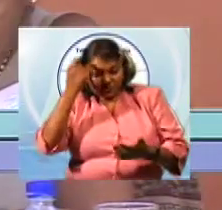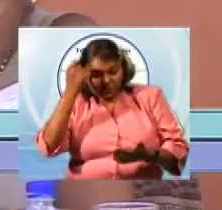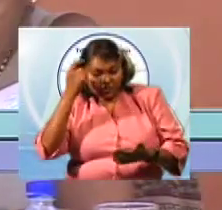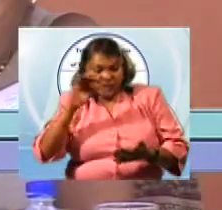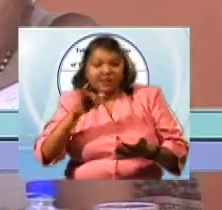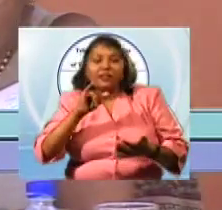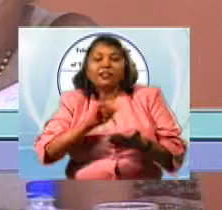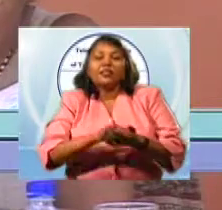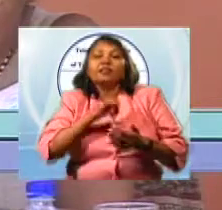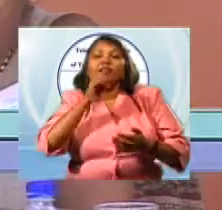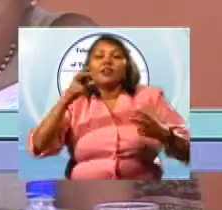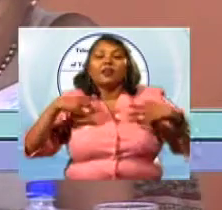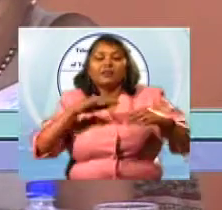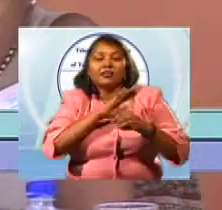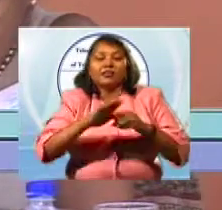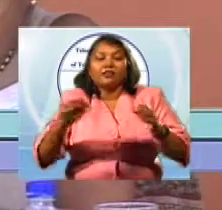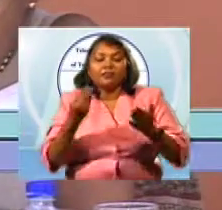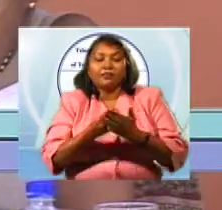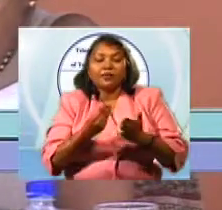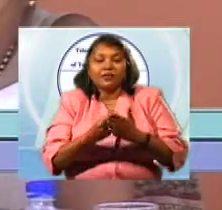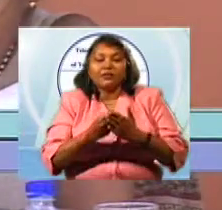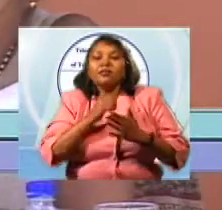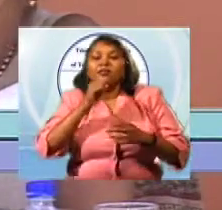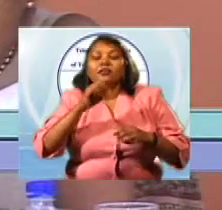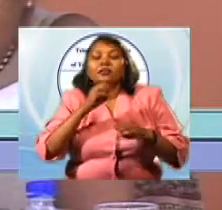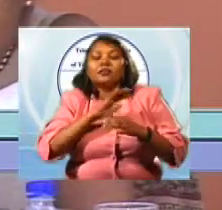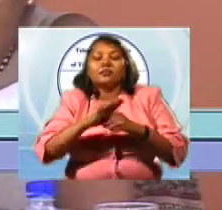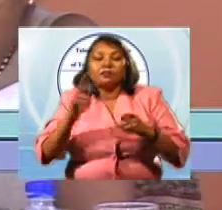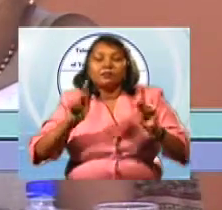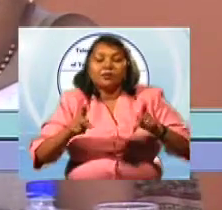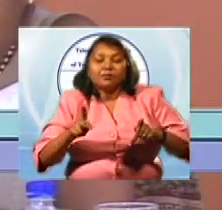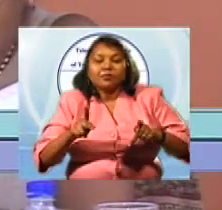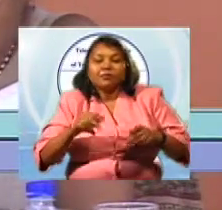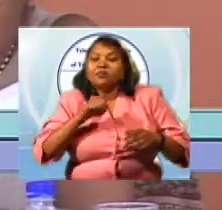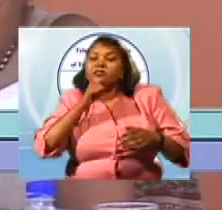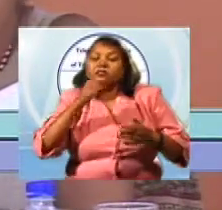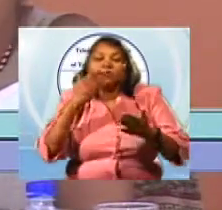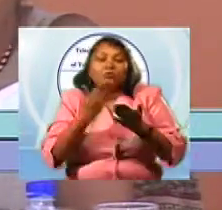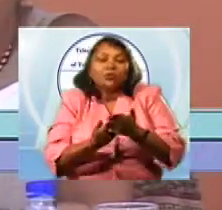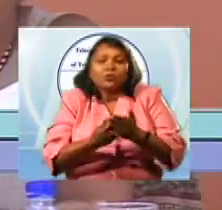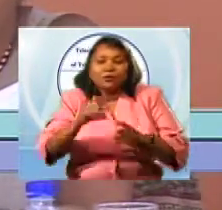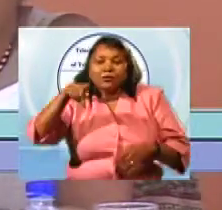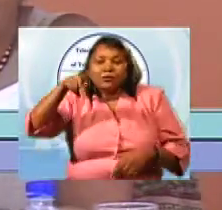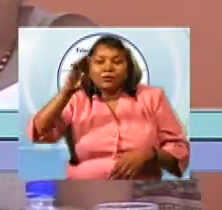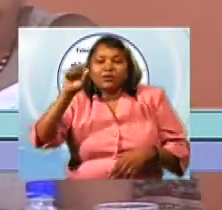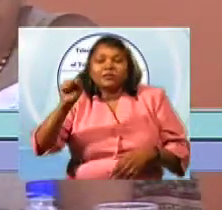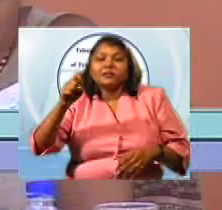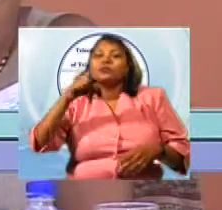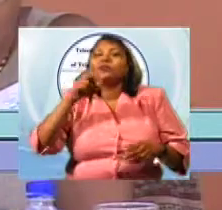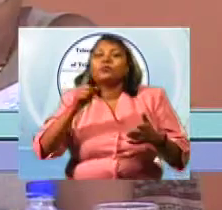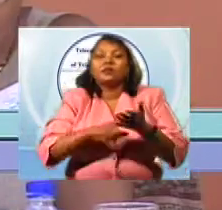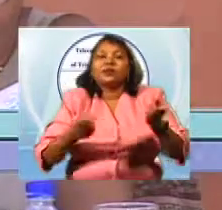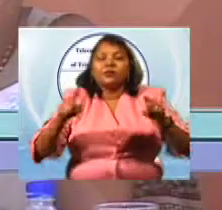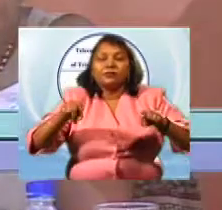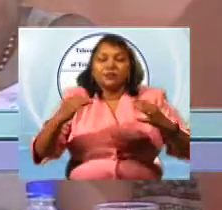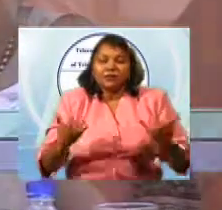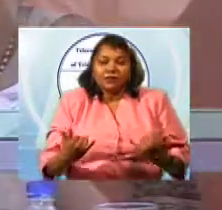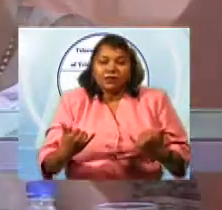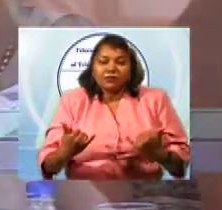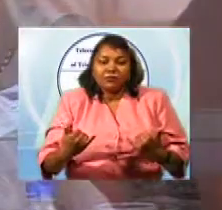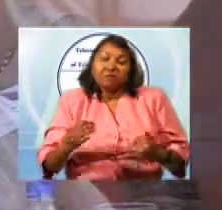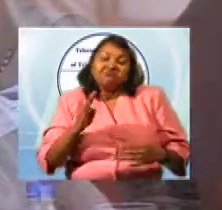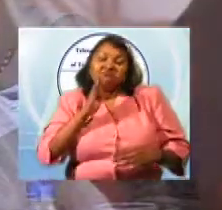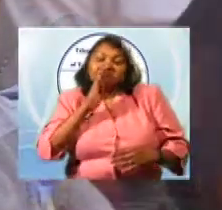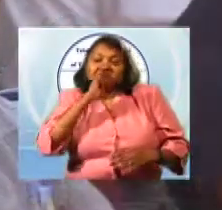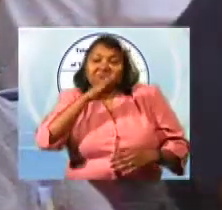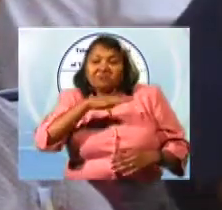-resourced, inadequately funded, ineffective public service broadcasting is a reality, and I must say